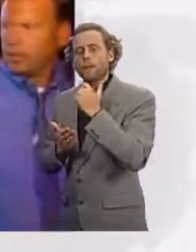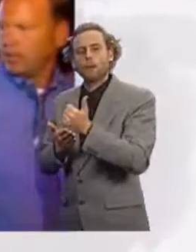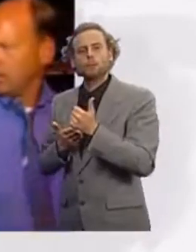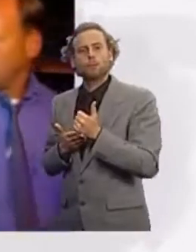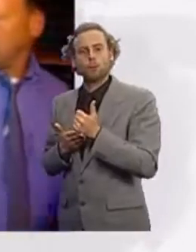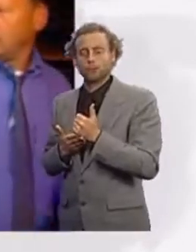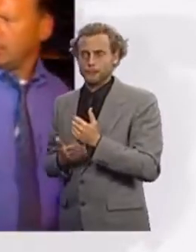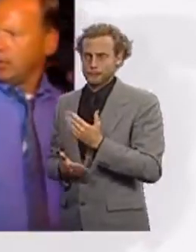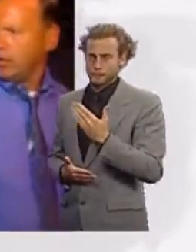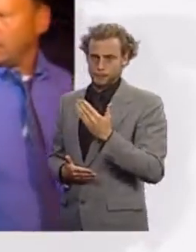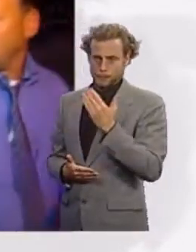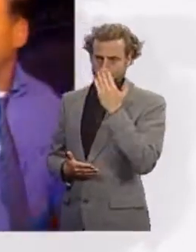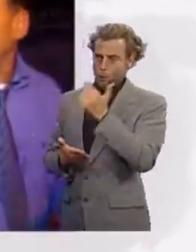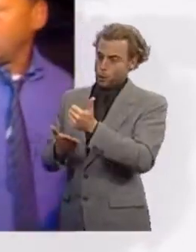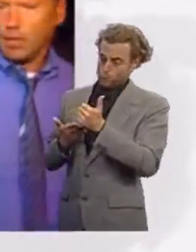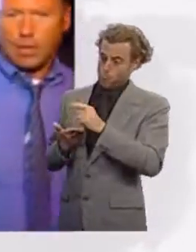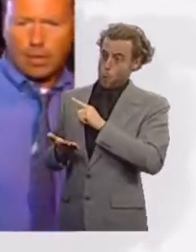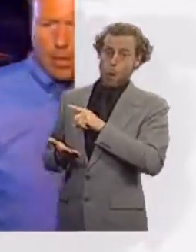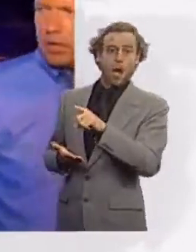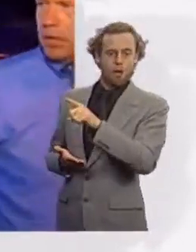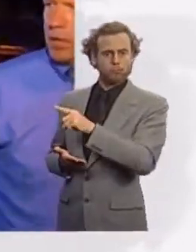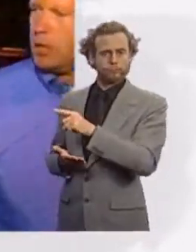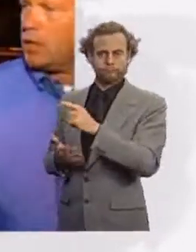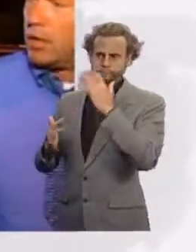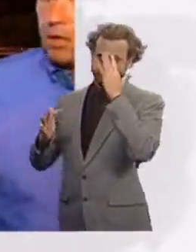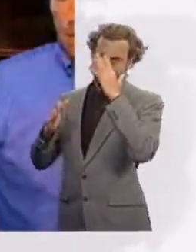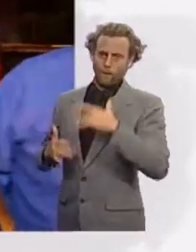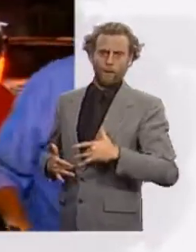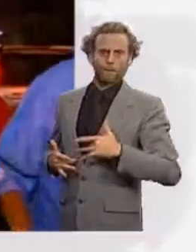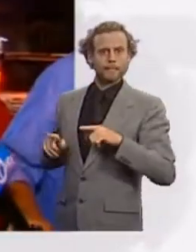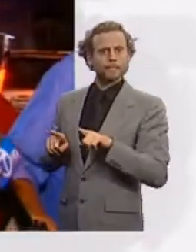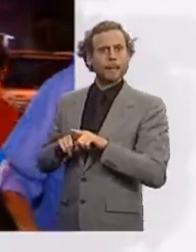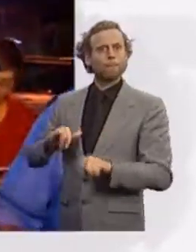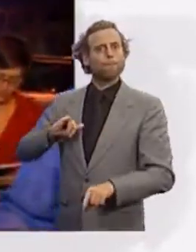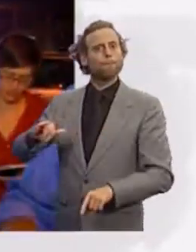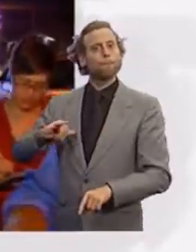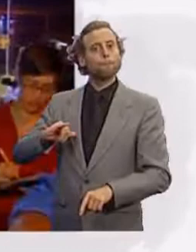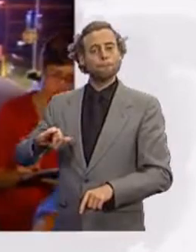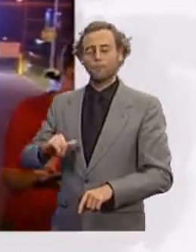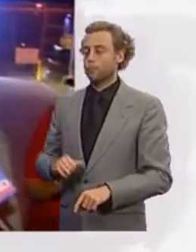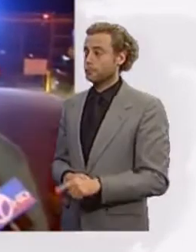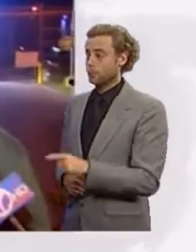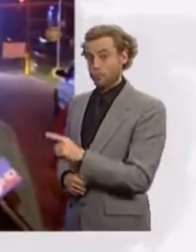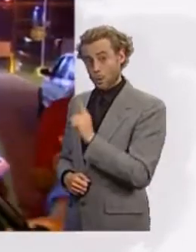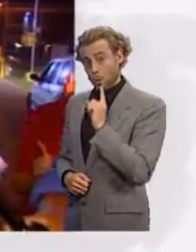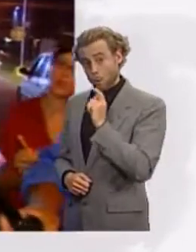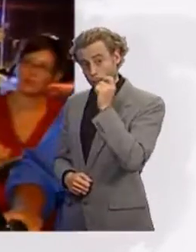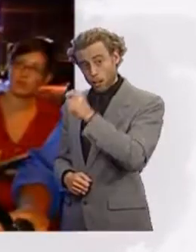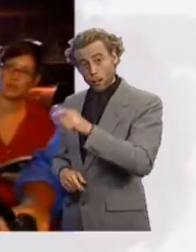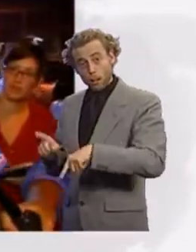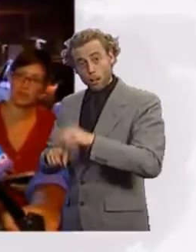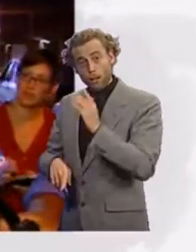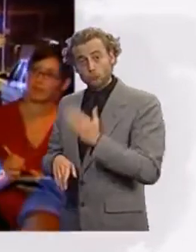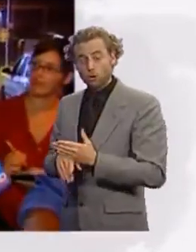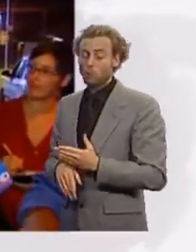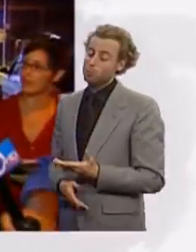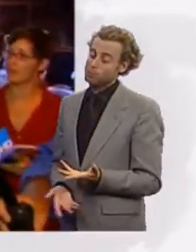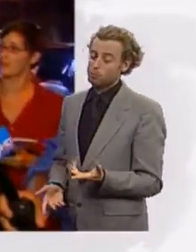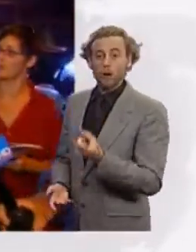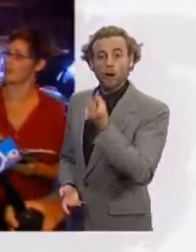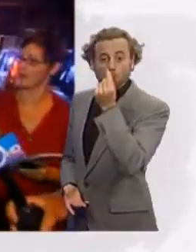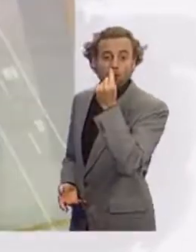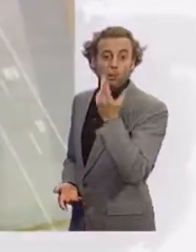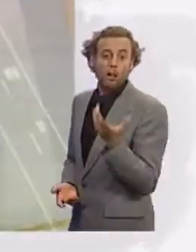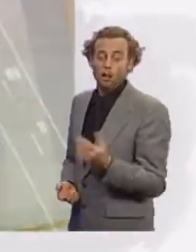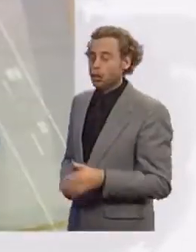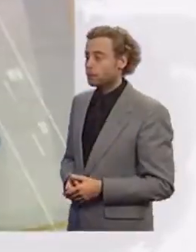Something here has resonated with a few people, and that's kind of neat. Are you going to lose your job? More than likely. The 38